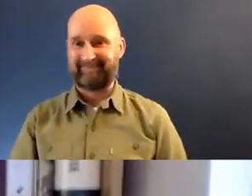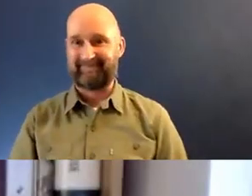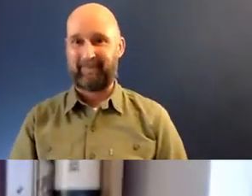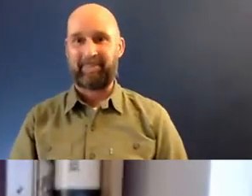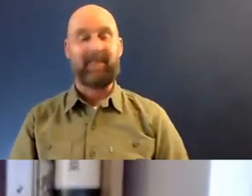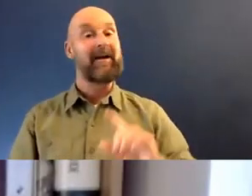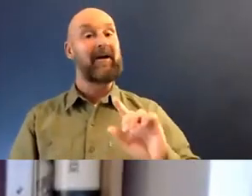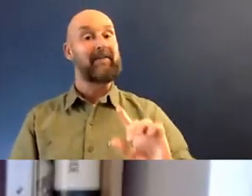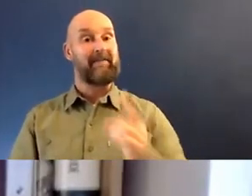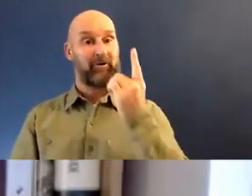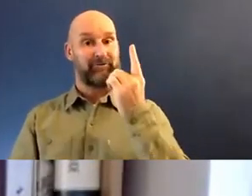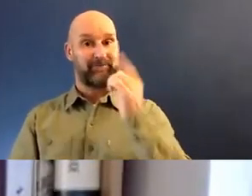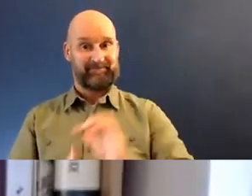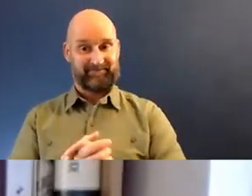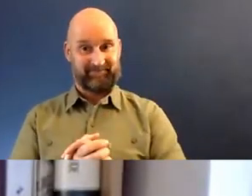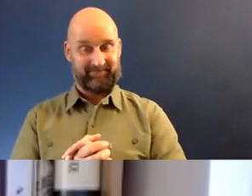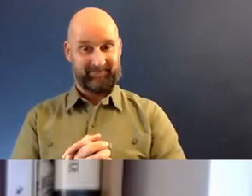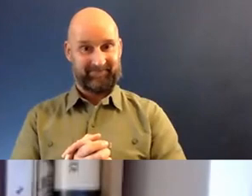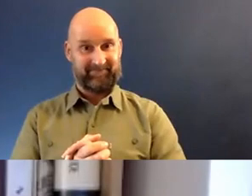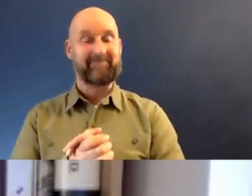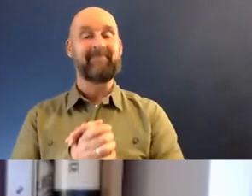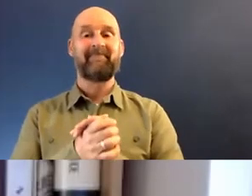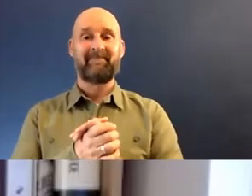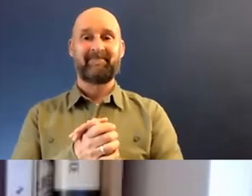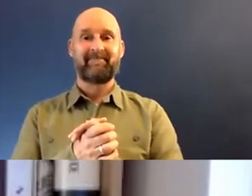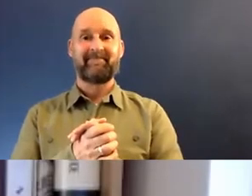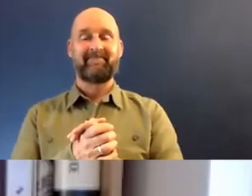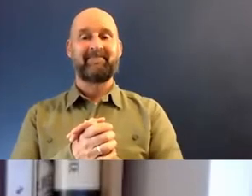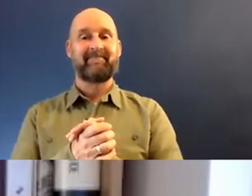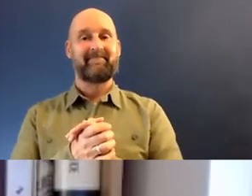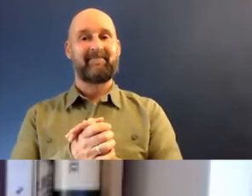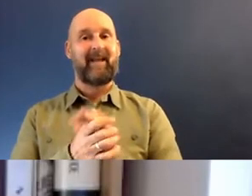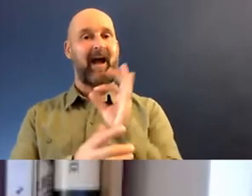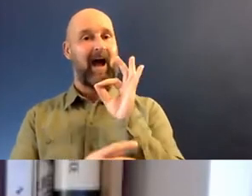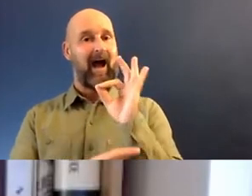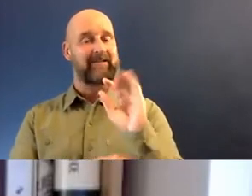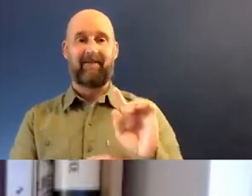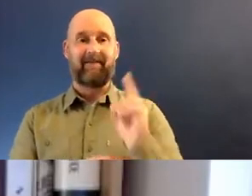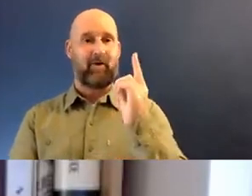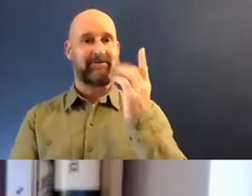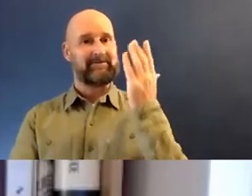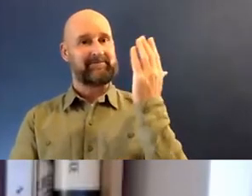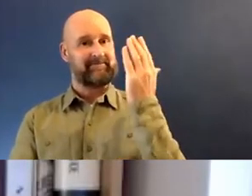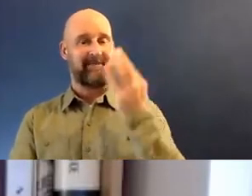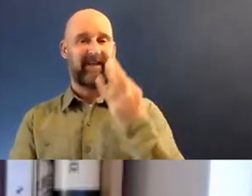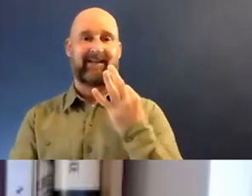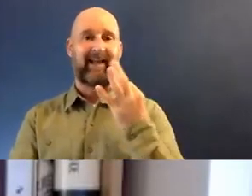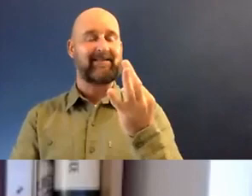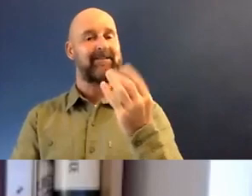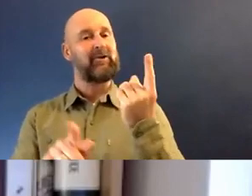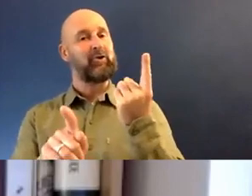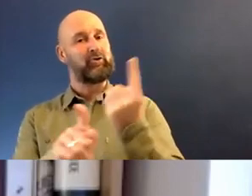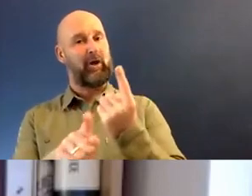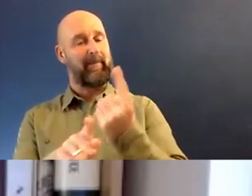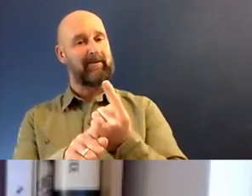First of all, I'm going to ask our first guest to say a bit more